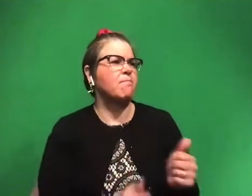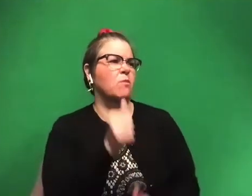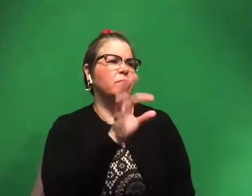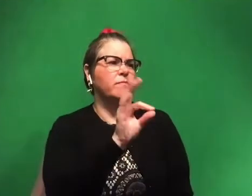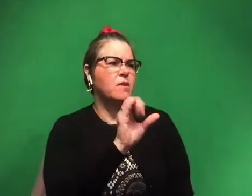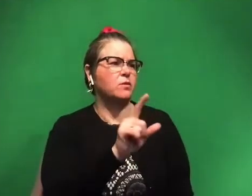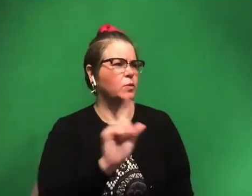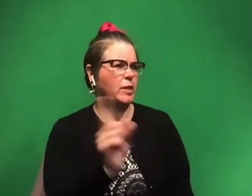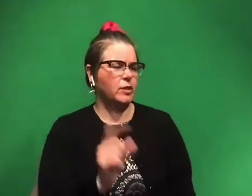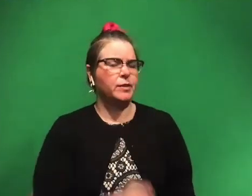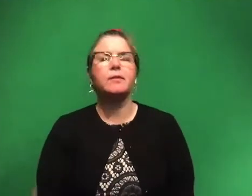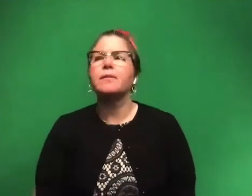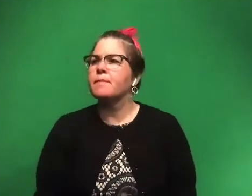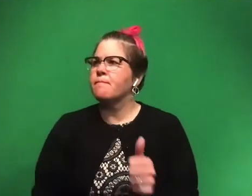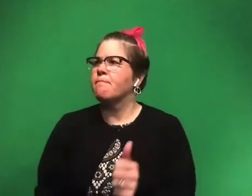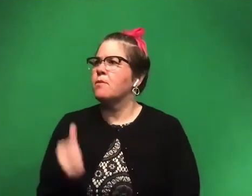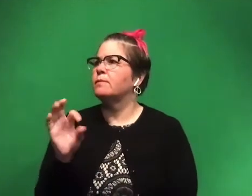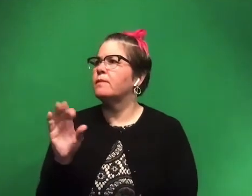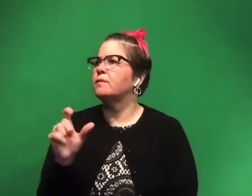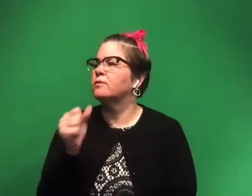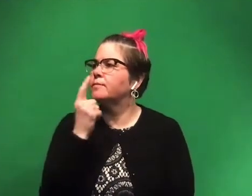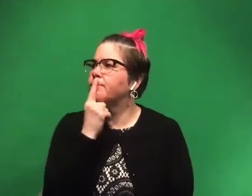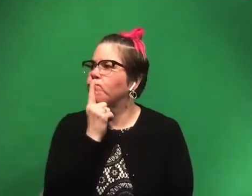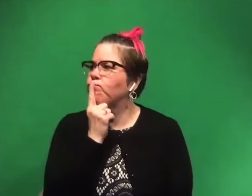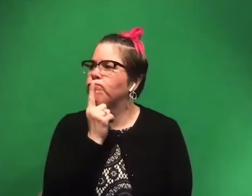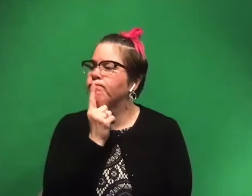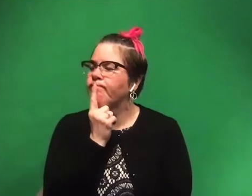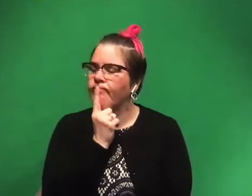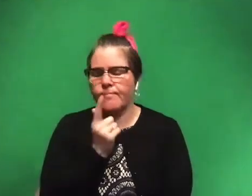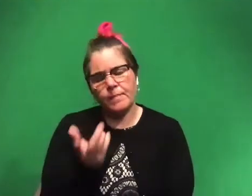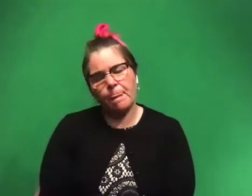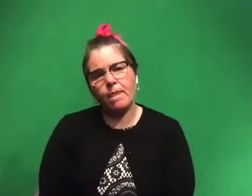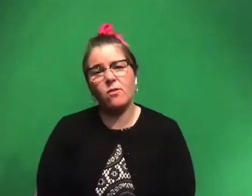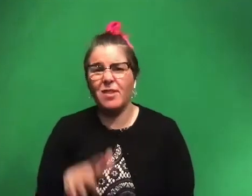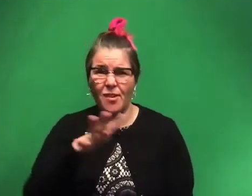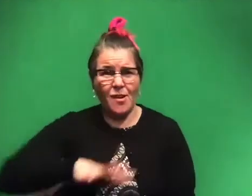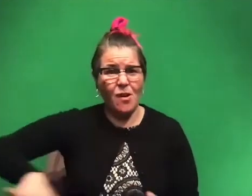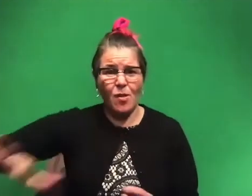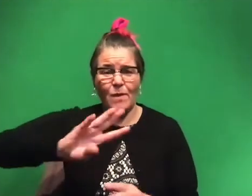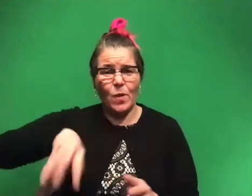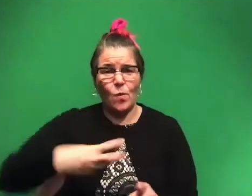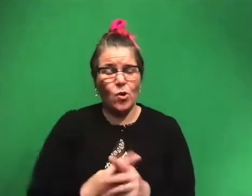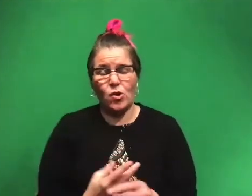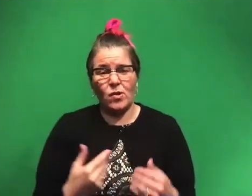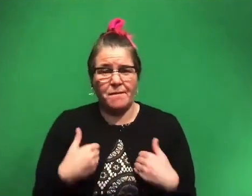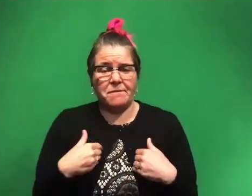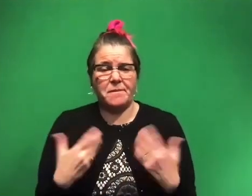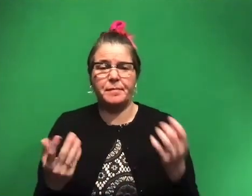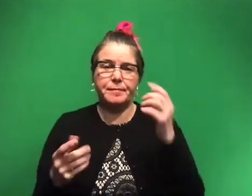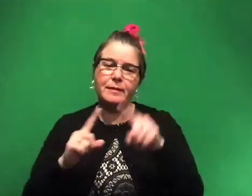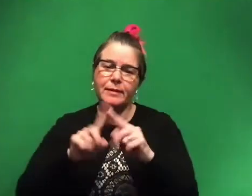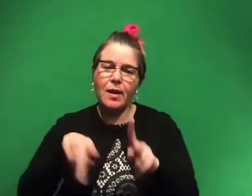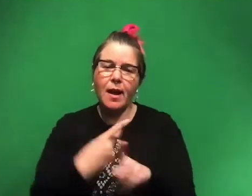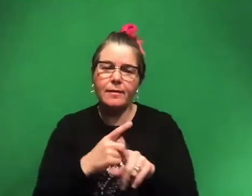The most fossils? Hmm. I mean, they're, they are all over the world and there's different kinds depending